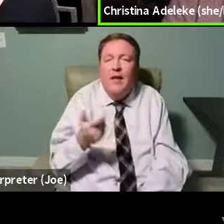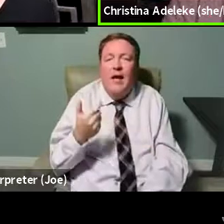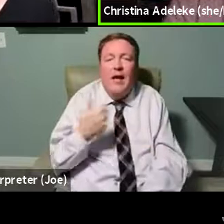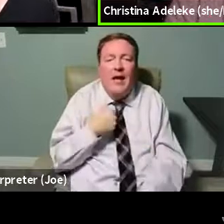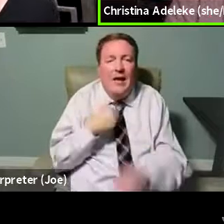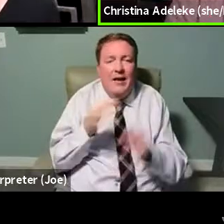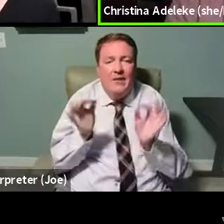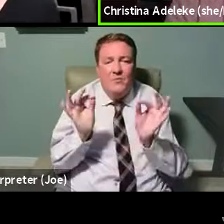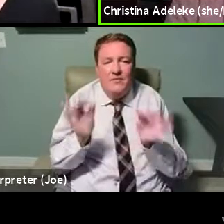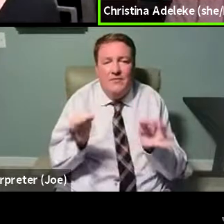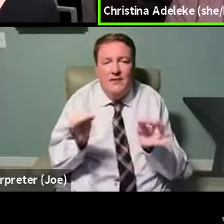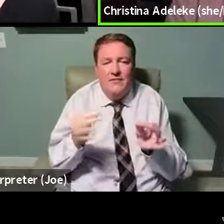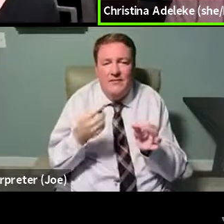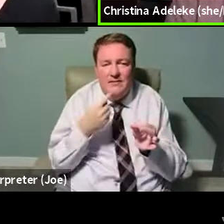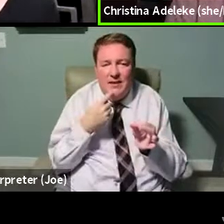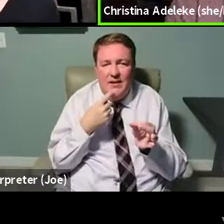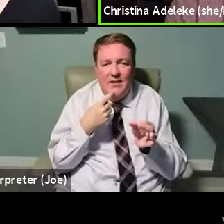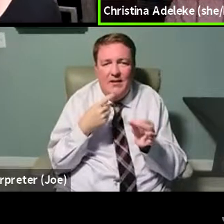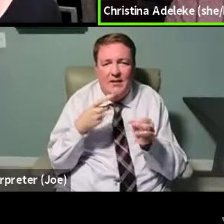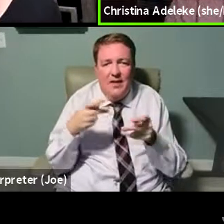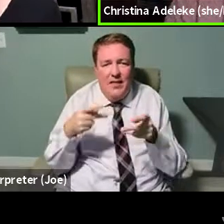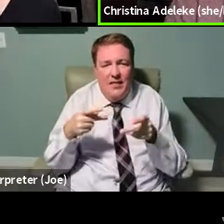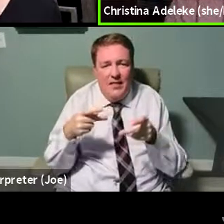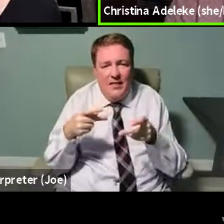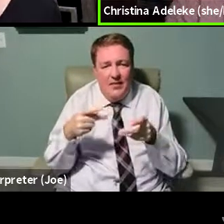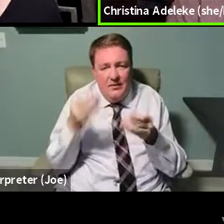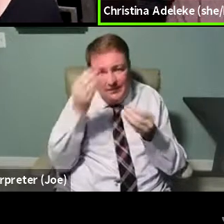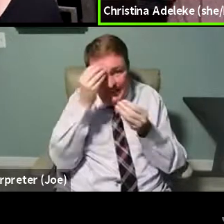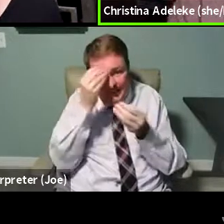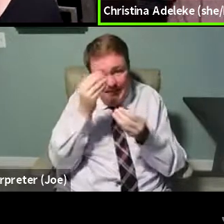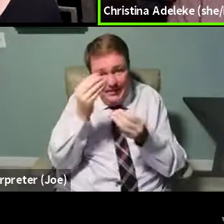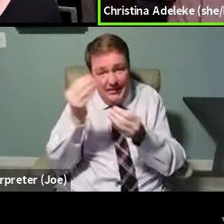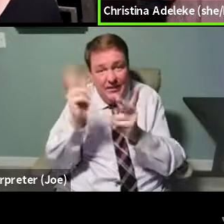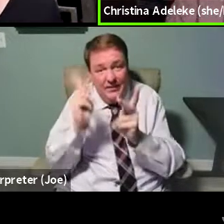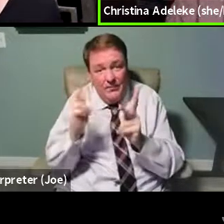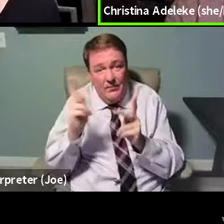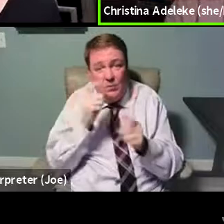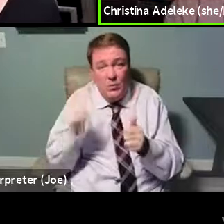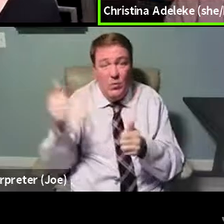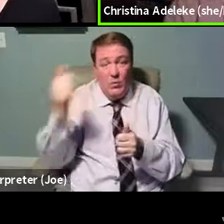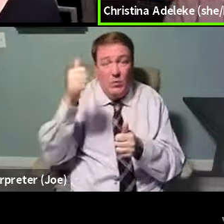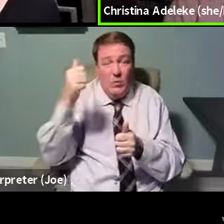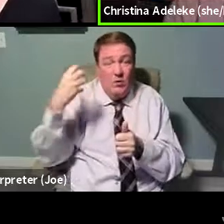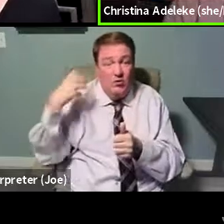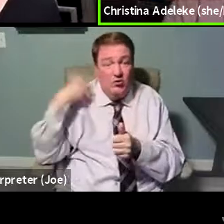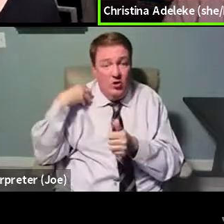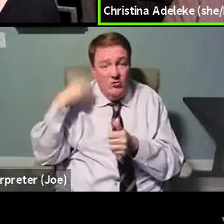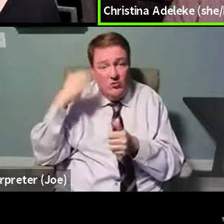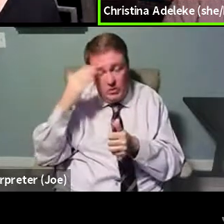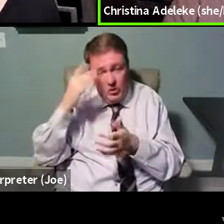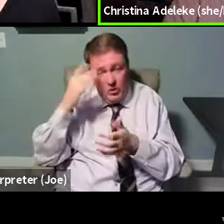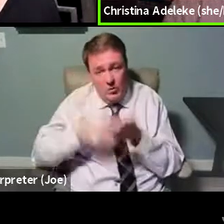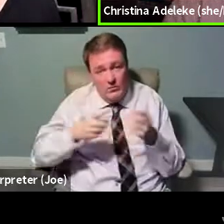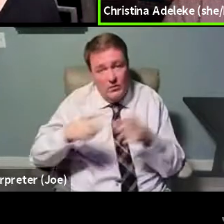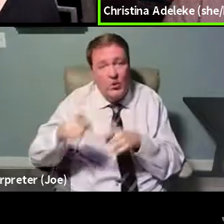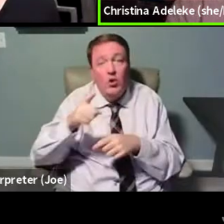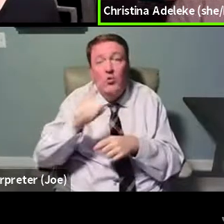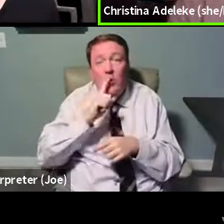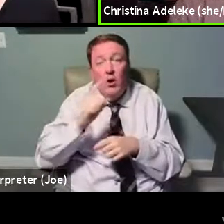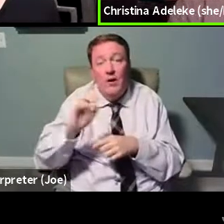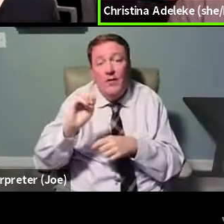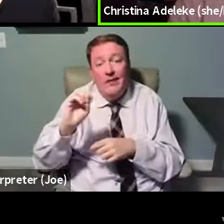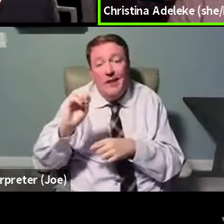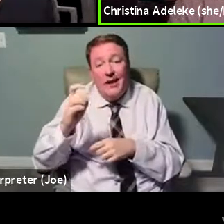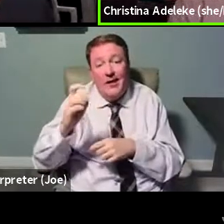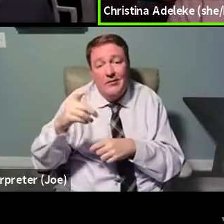definitely let those folks know who's in charge. I think that, you know, you are the expert of your own body. Like, don't